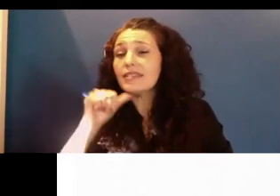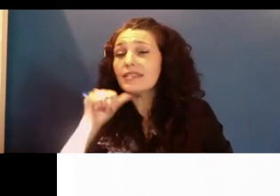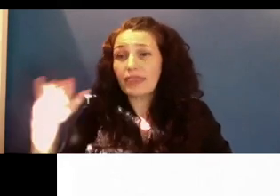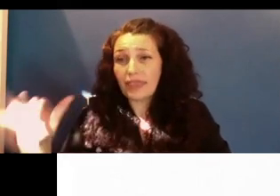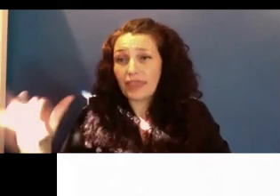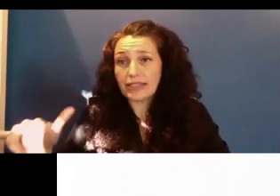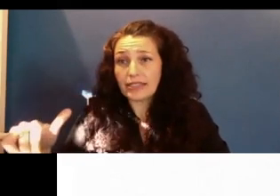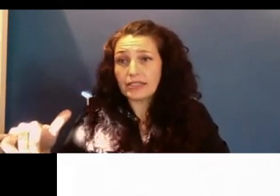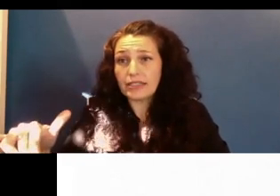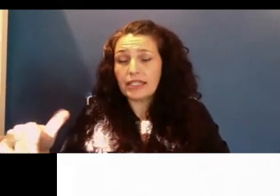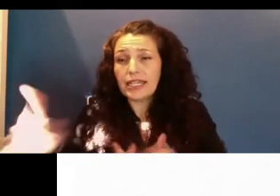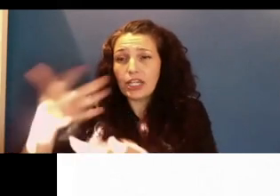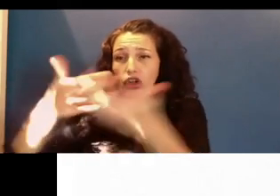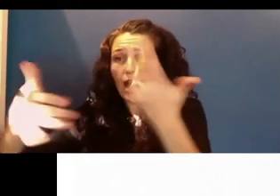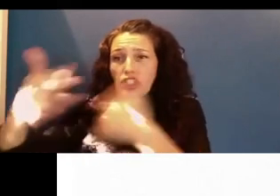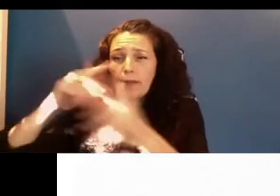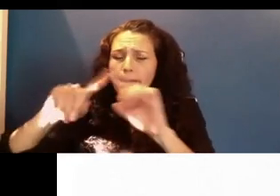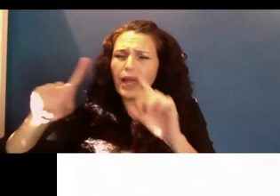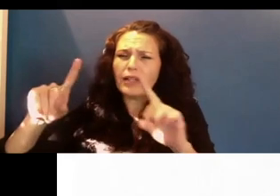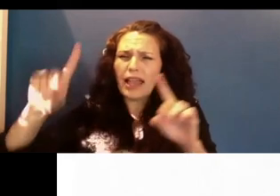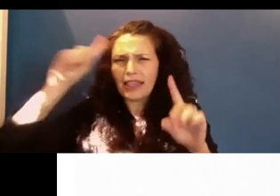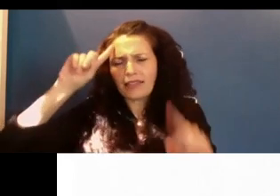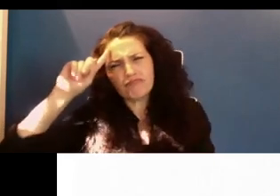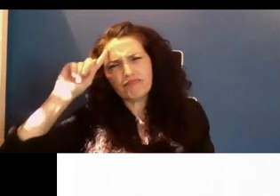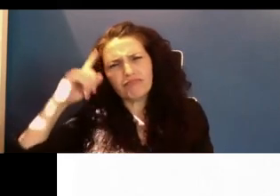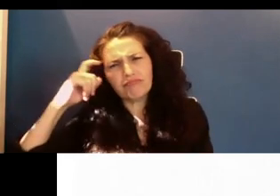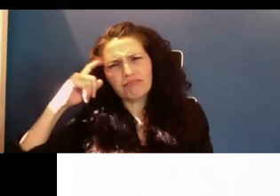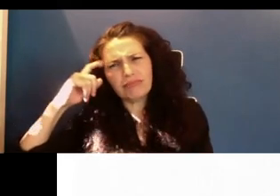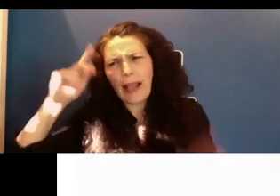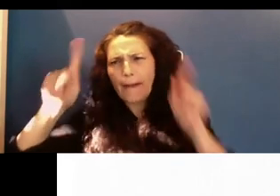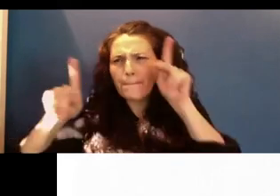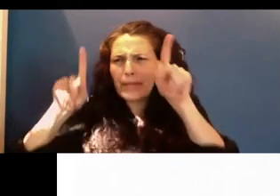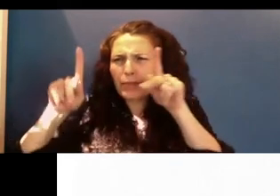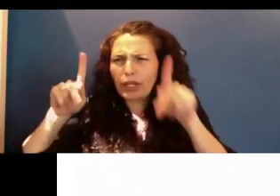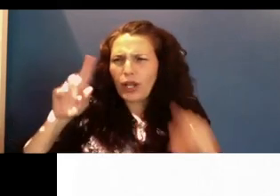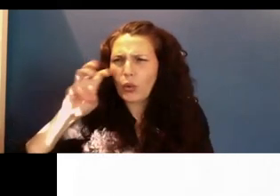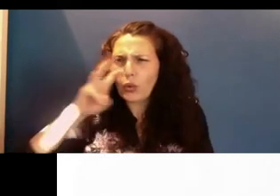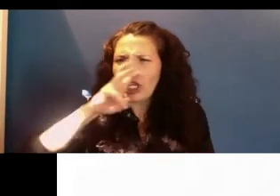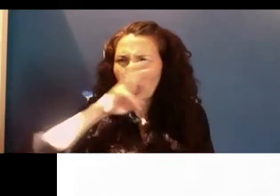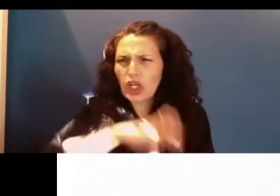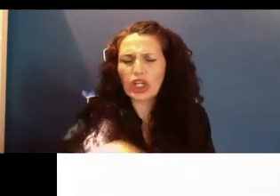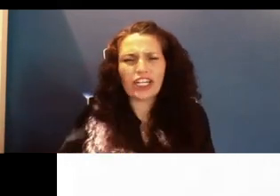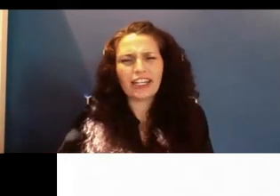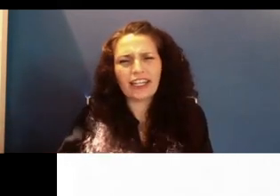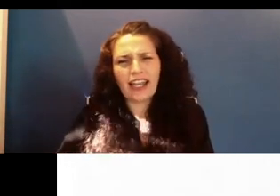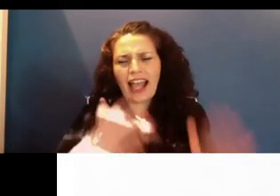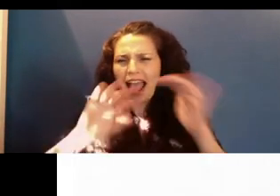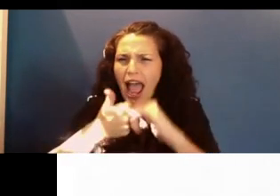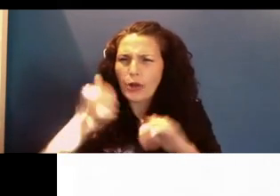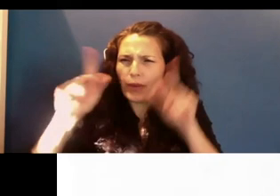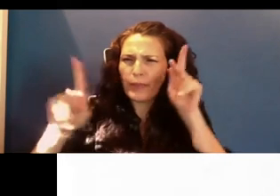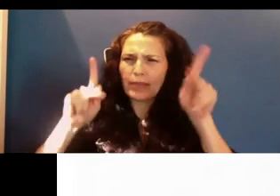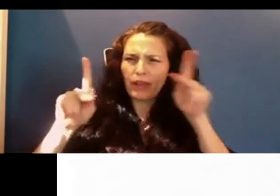the brain. I just think people are weird. And I wanted to know, why do we do what we do? How come we behave in such illogical ways